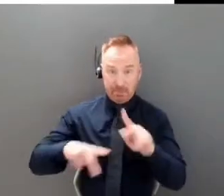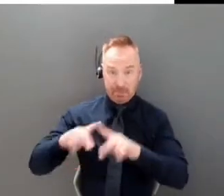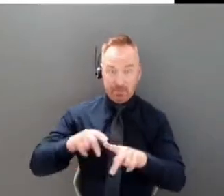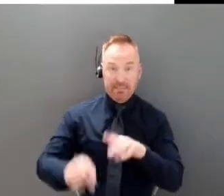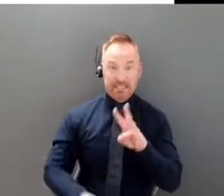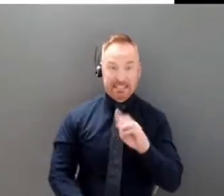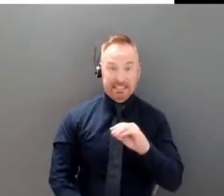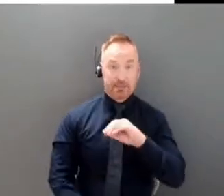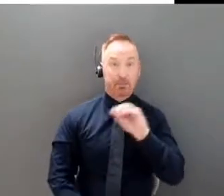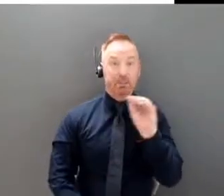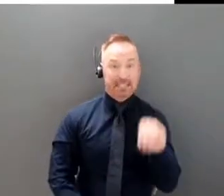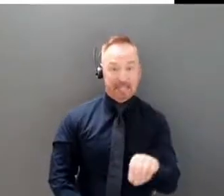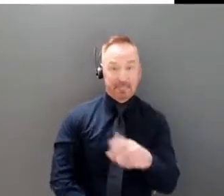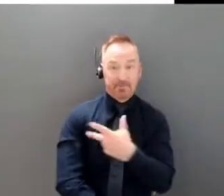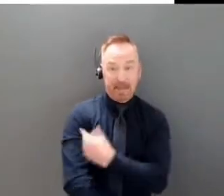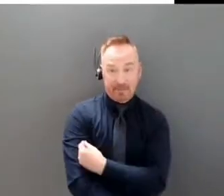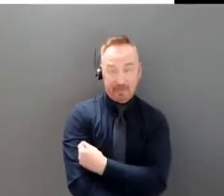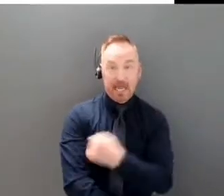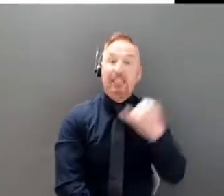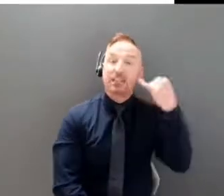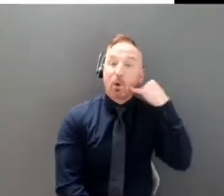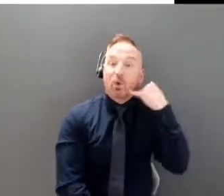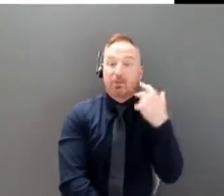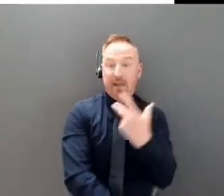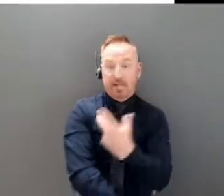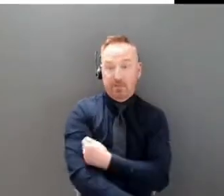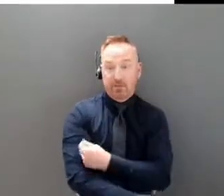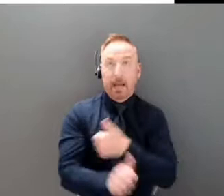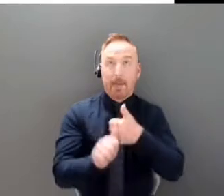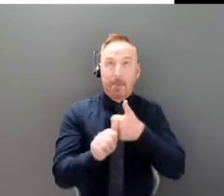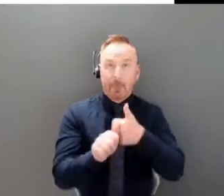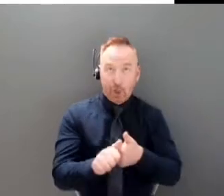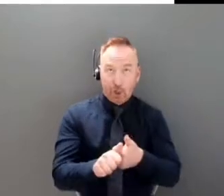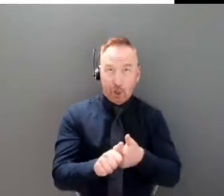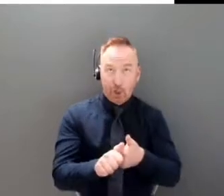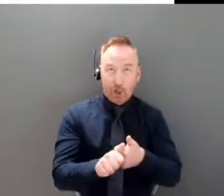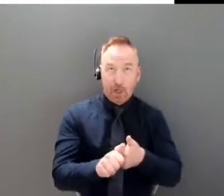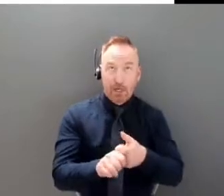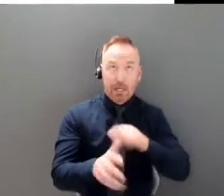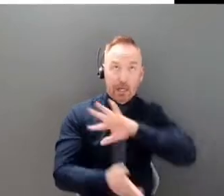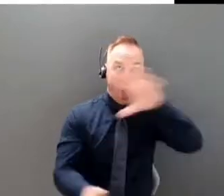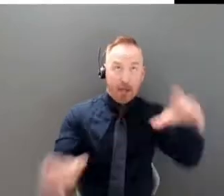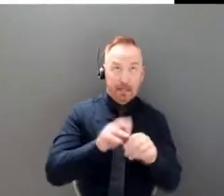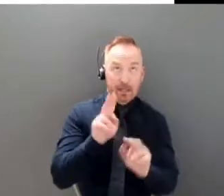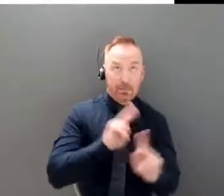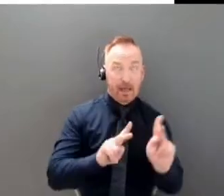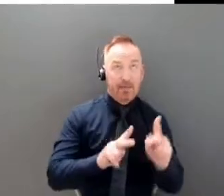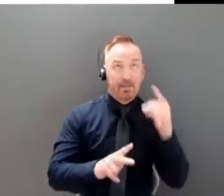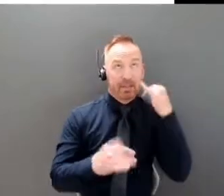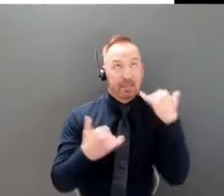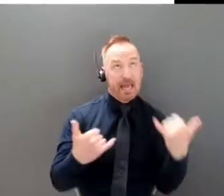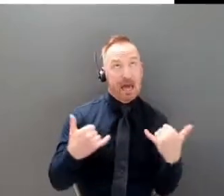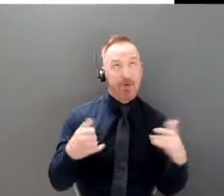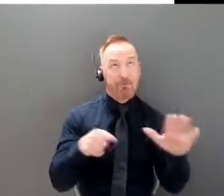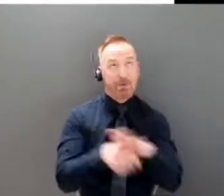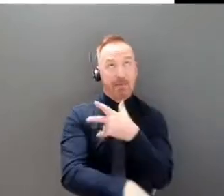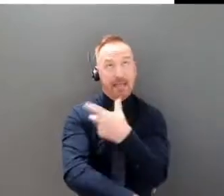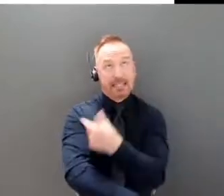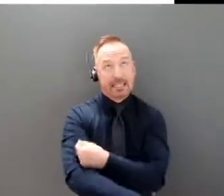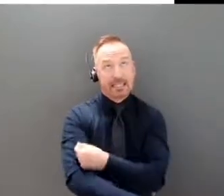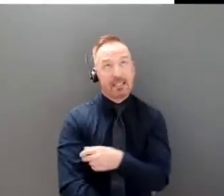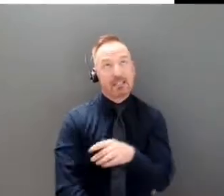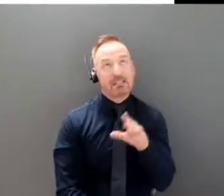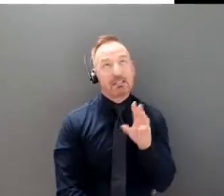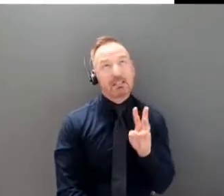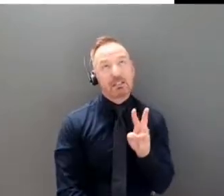rate per total population we're now at 62 percent maybe 63 percent fully vaccinated so we